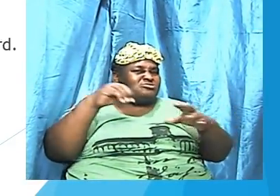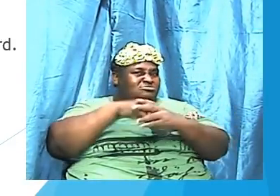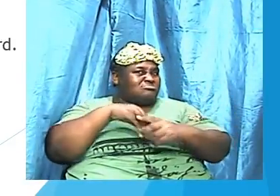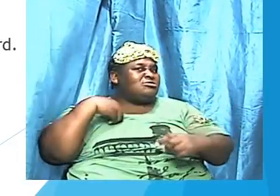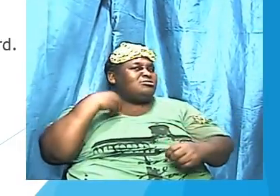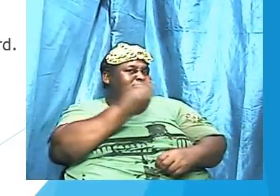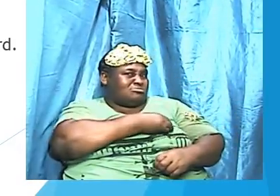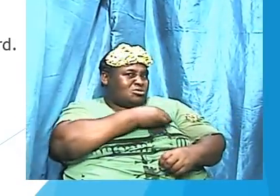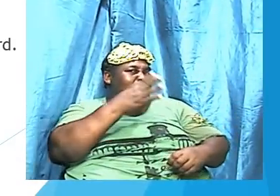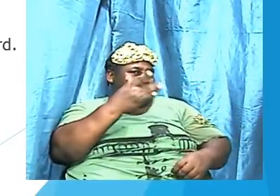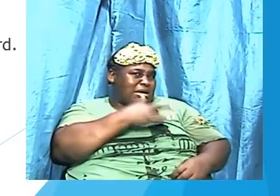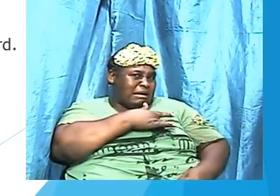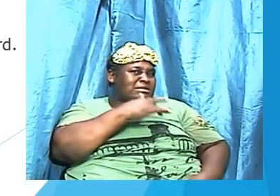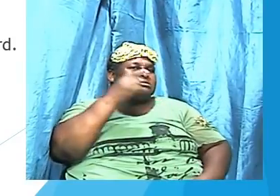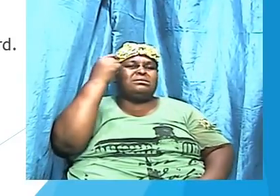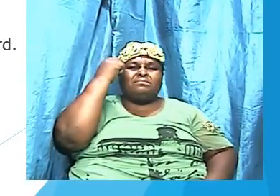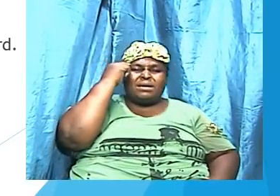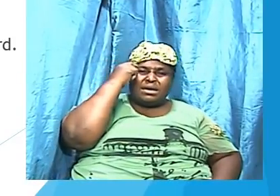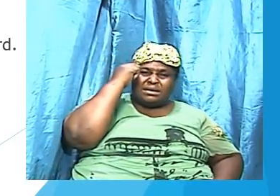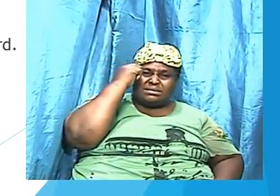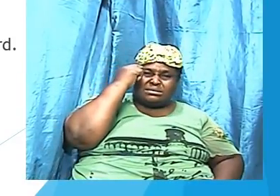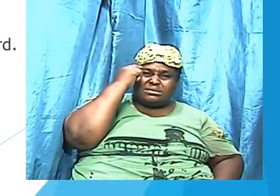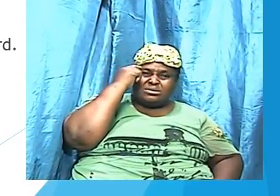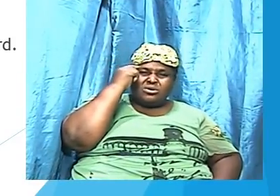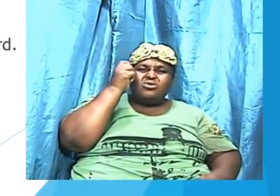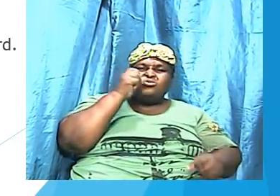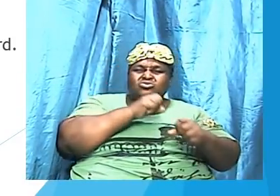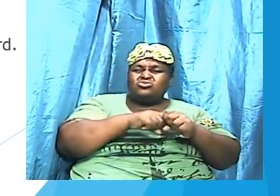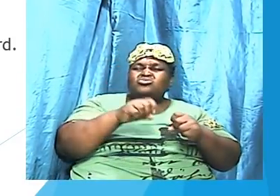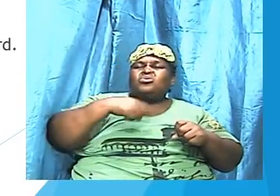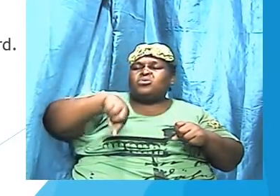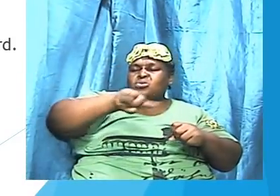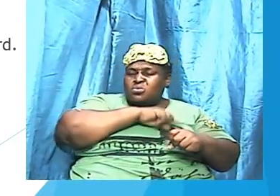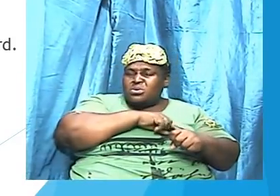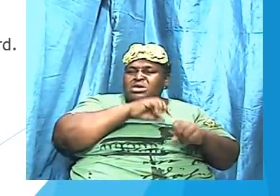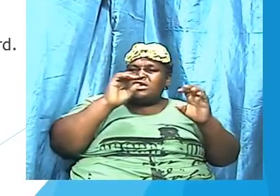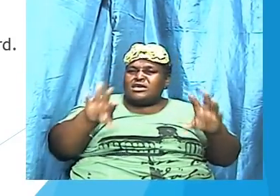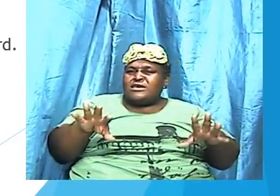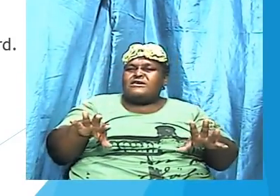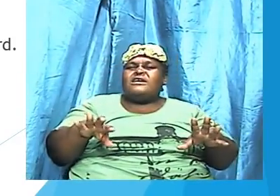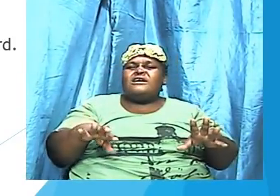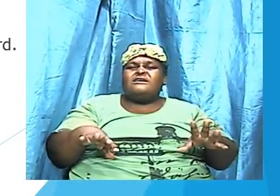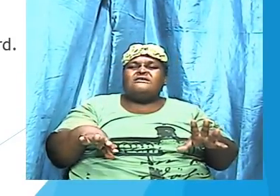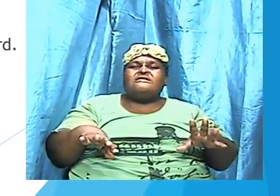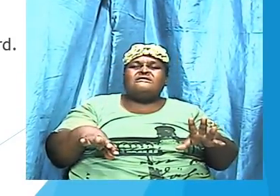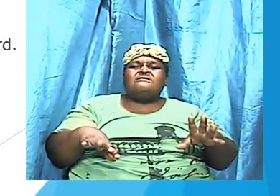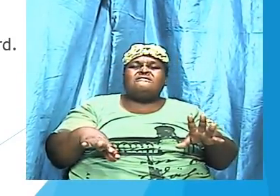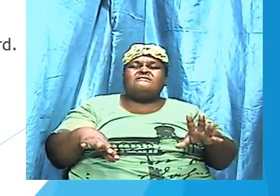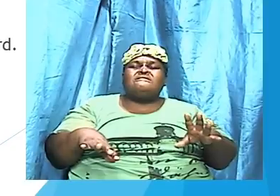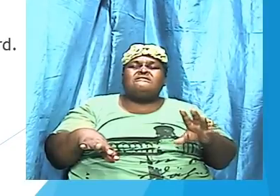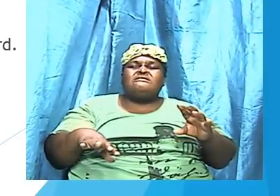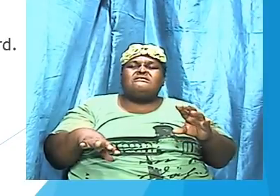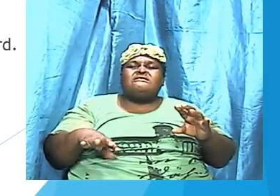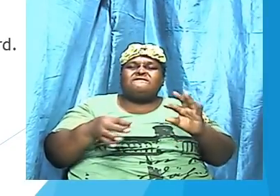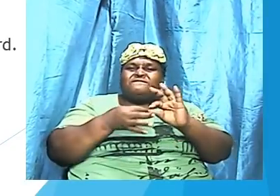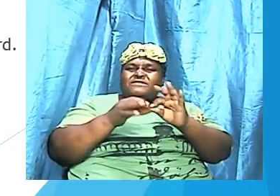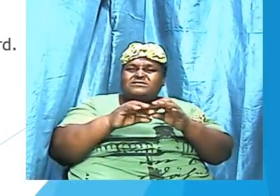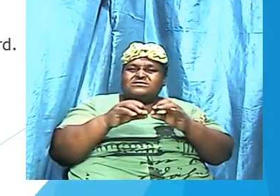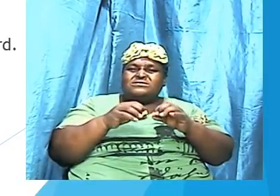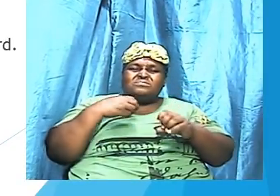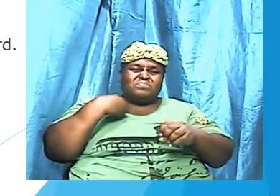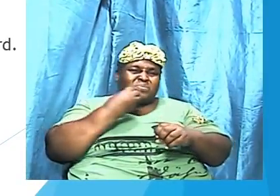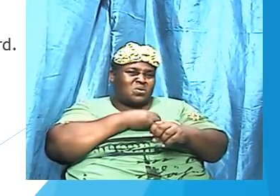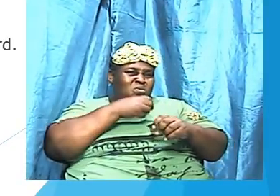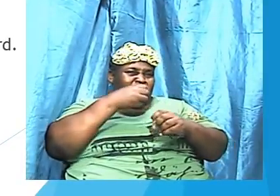do it so that we can deal with situations and circumstances that we all will find